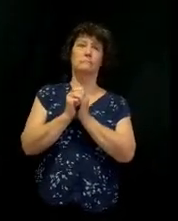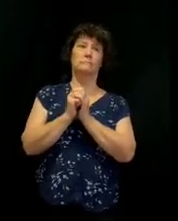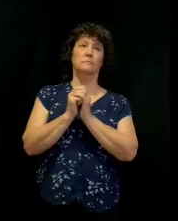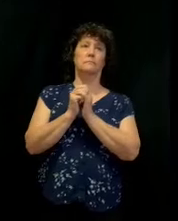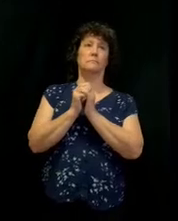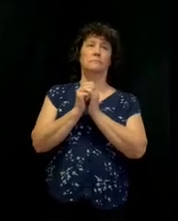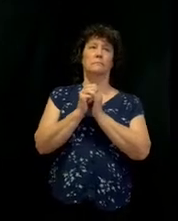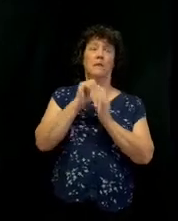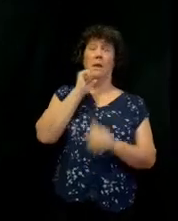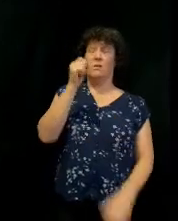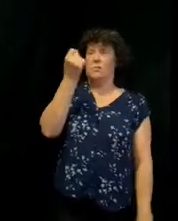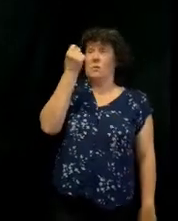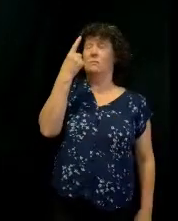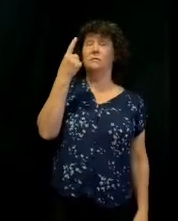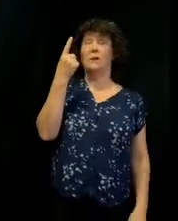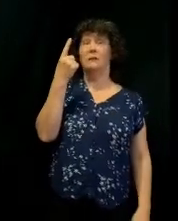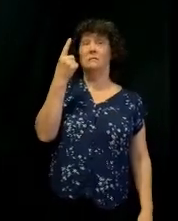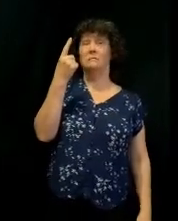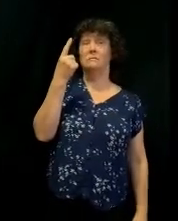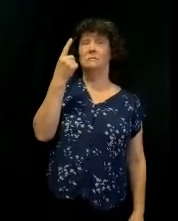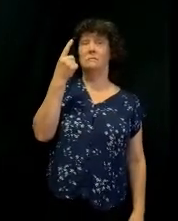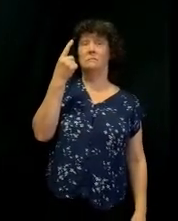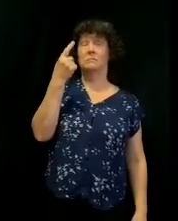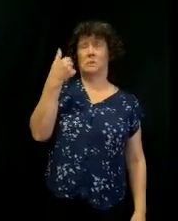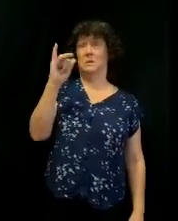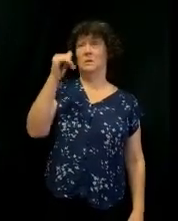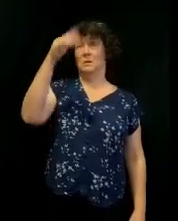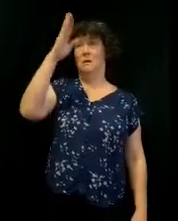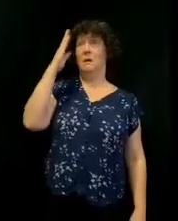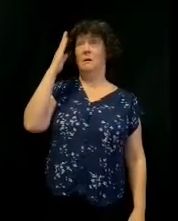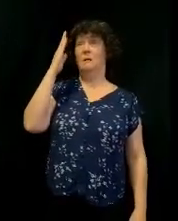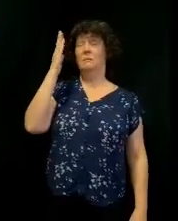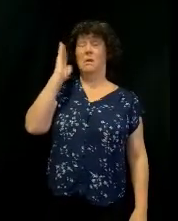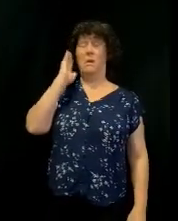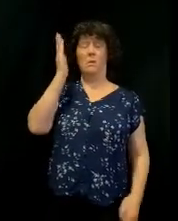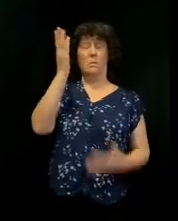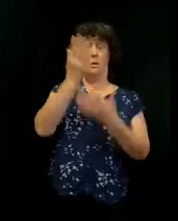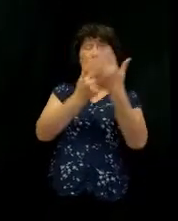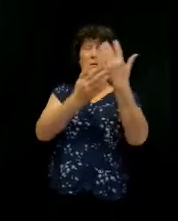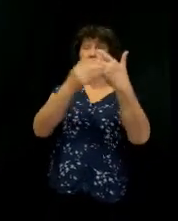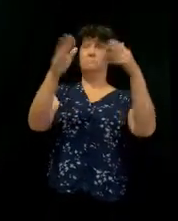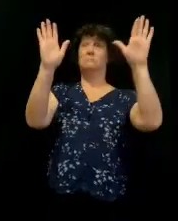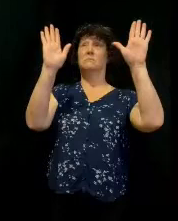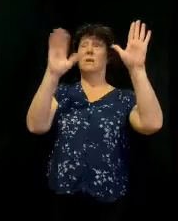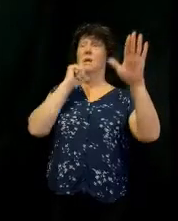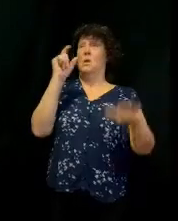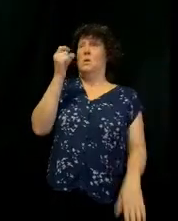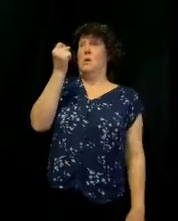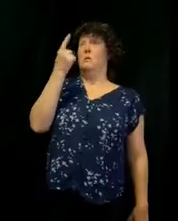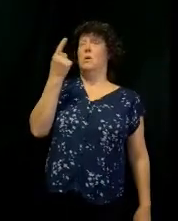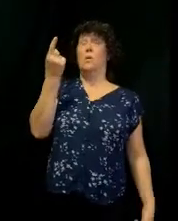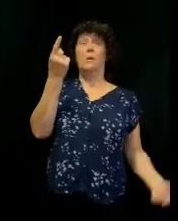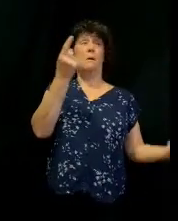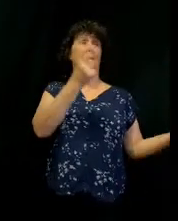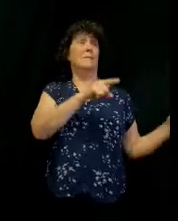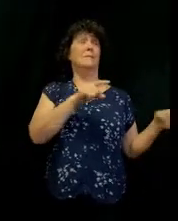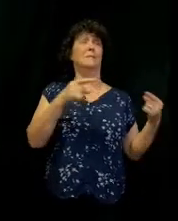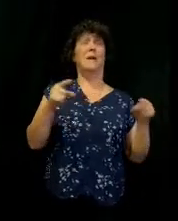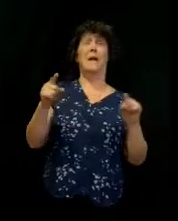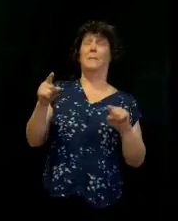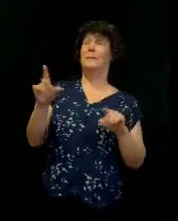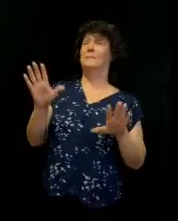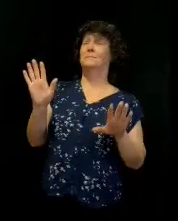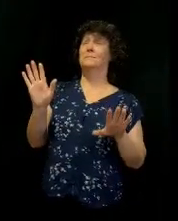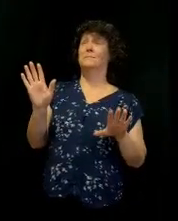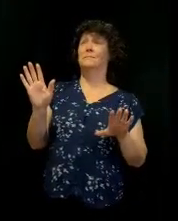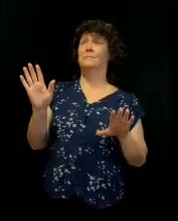I don't understand it, but God, I'm going lift my hands. I don't get it right now, God. Everything seemed maybe going off the left